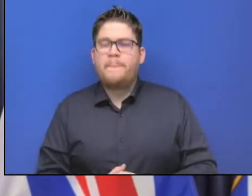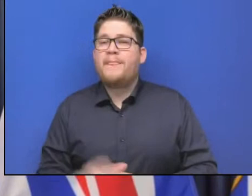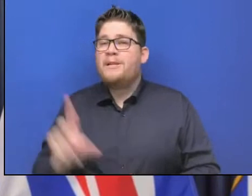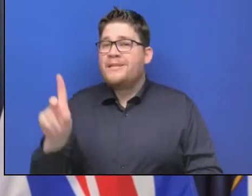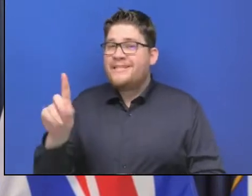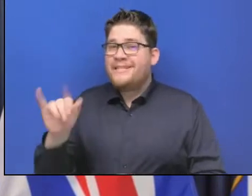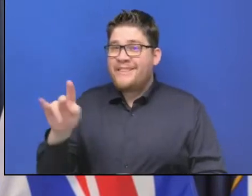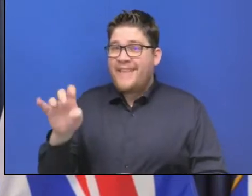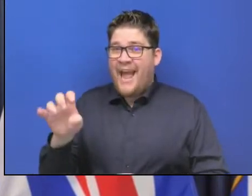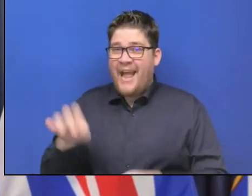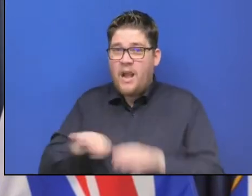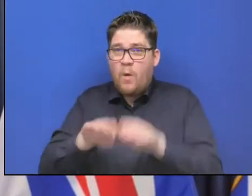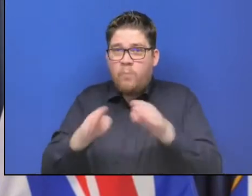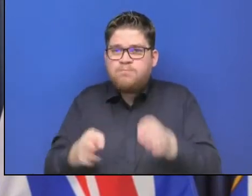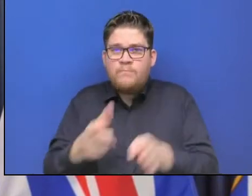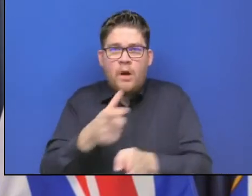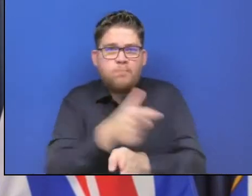example.